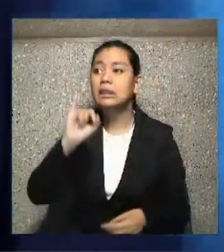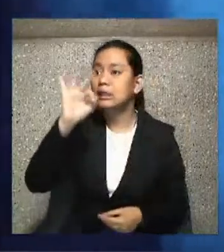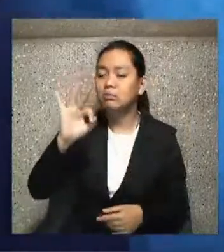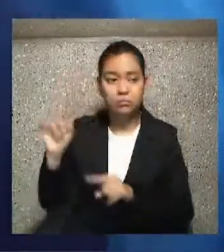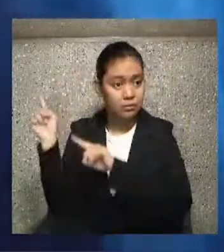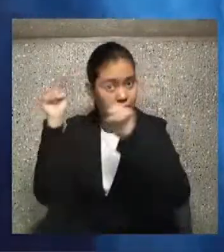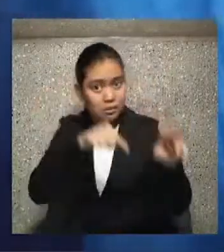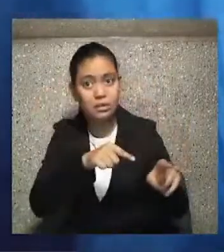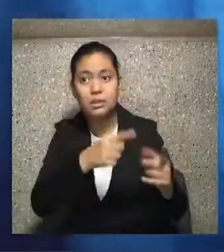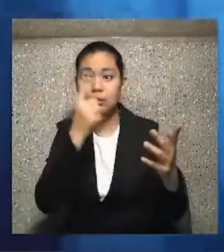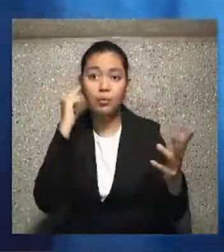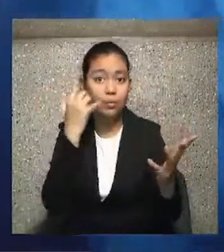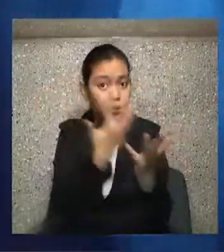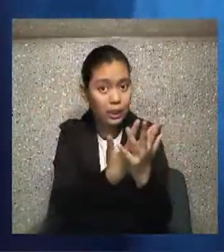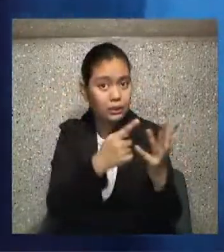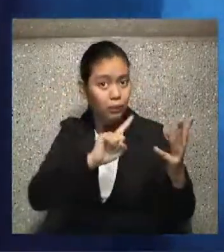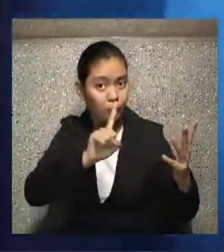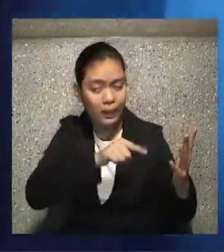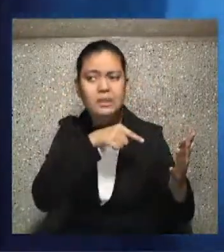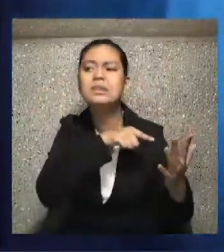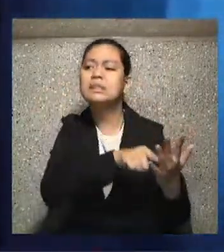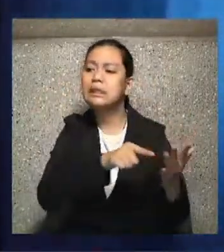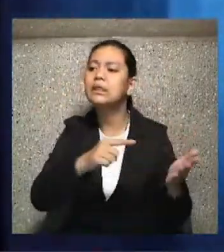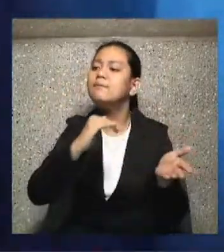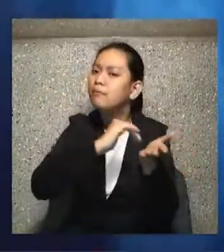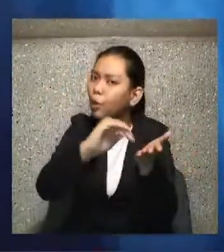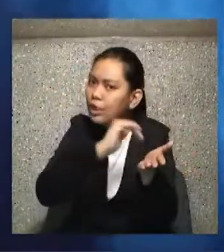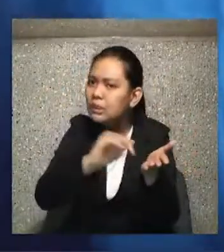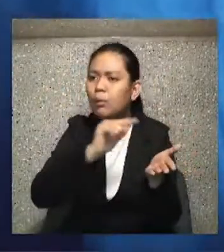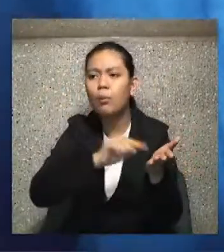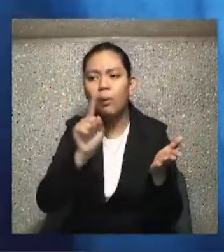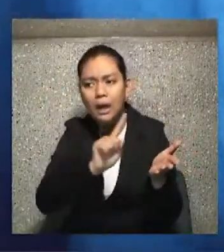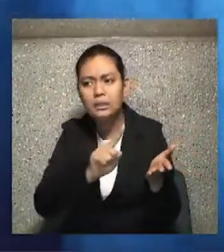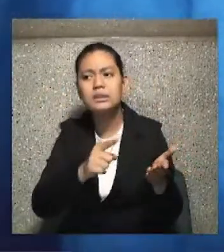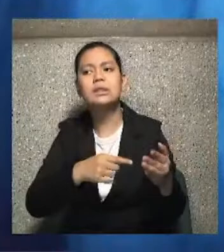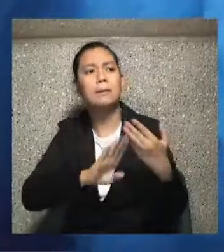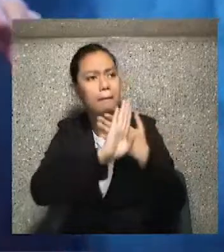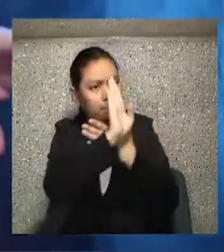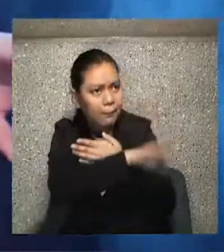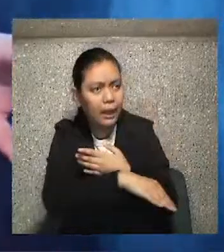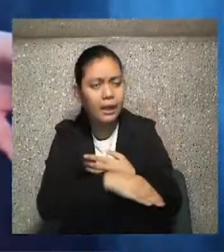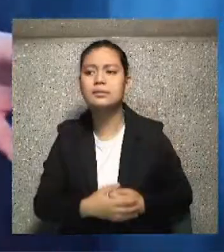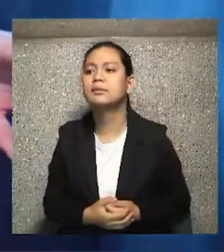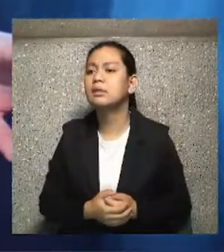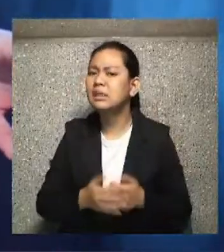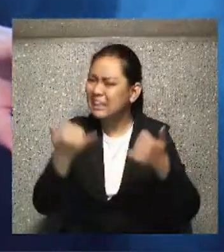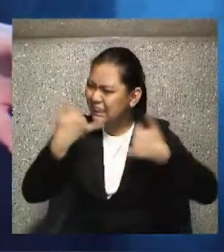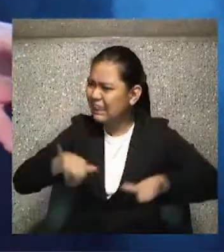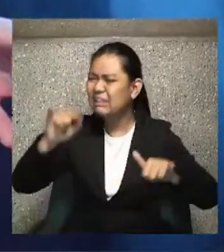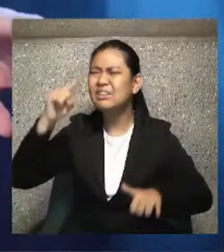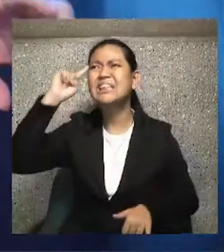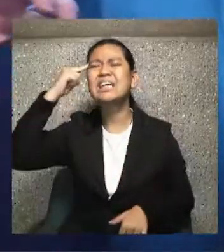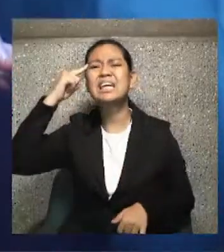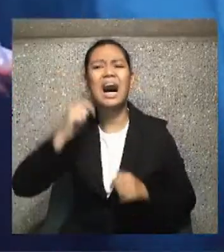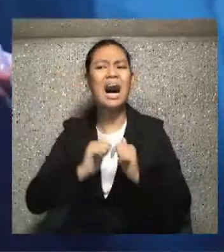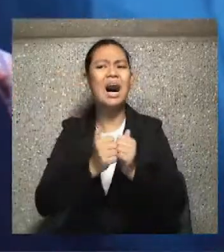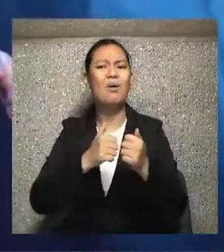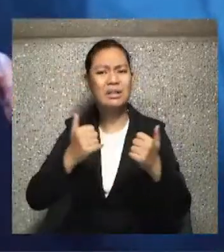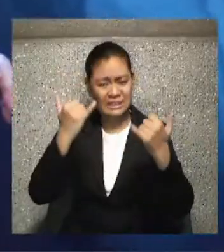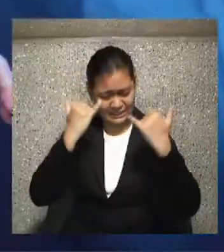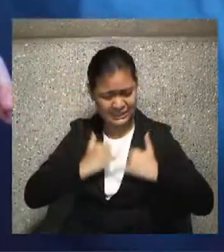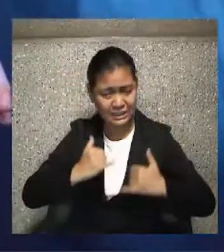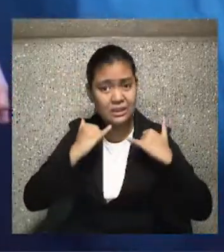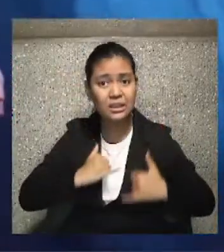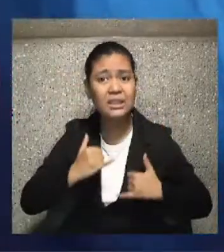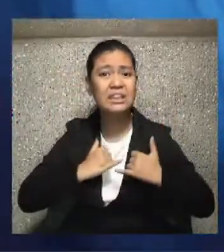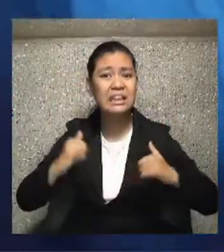and you receive absolution and you look back and still think you're that person that committed that